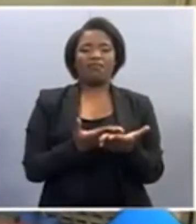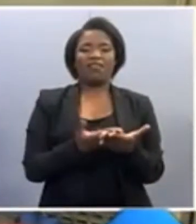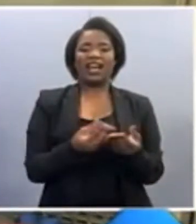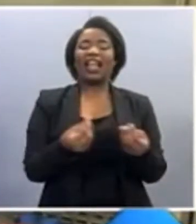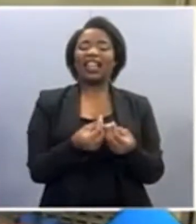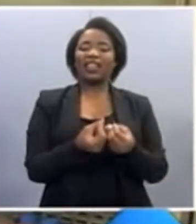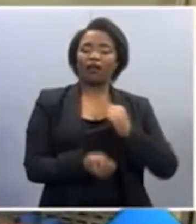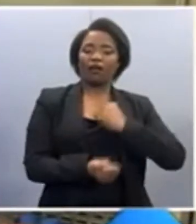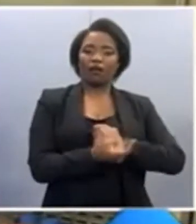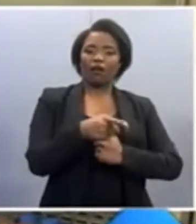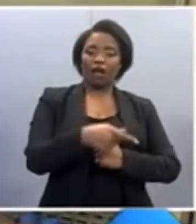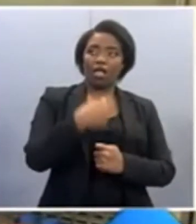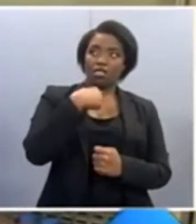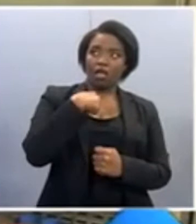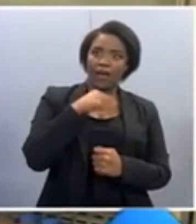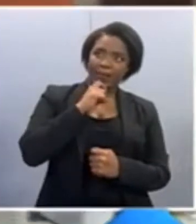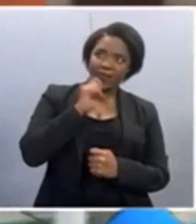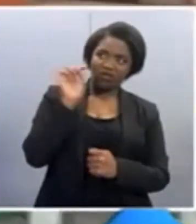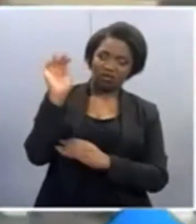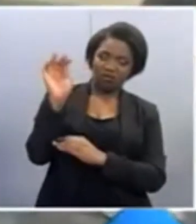and stop a brain drain.